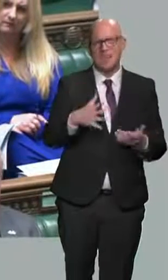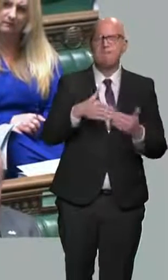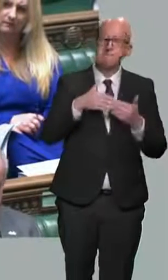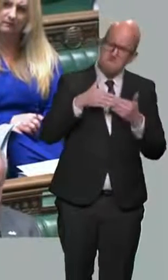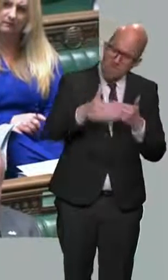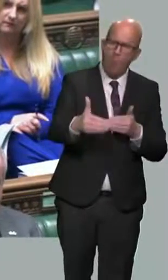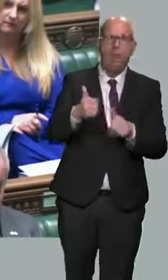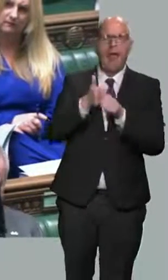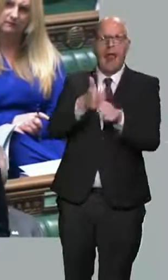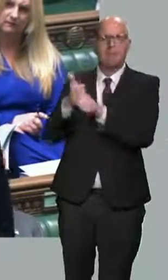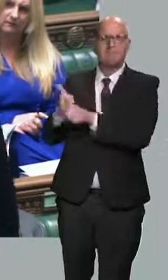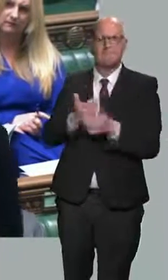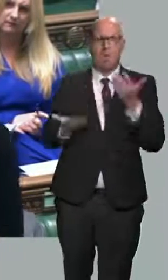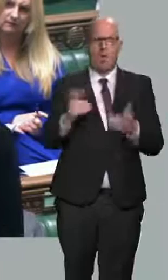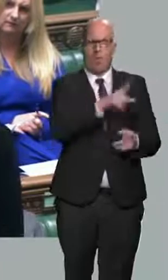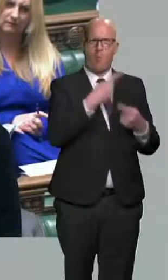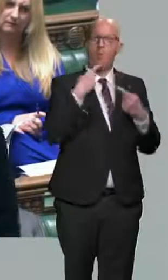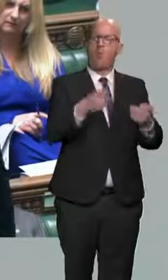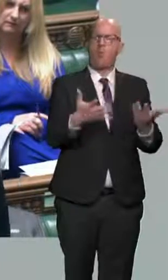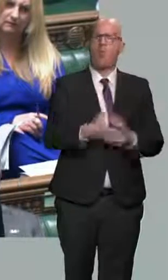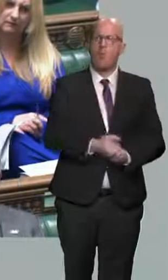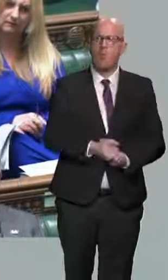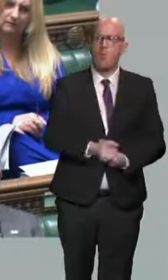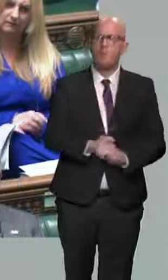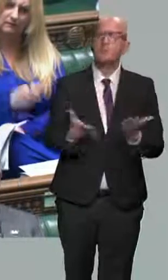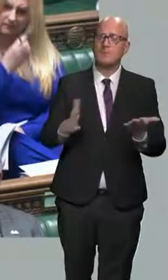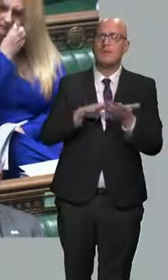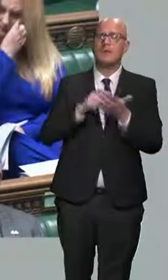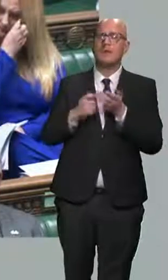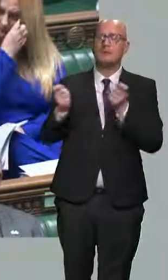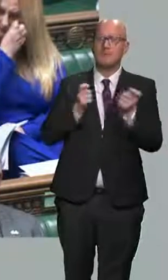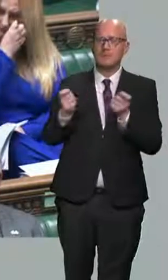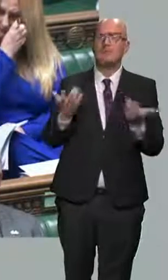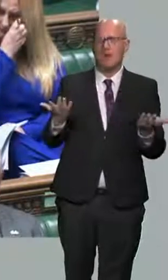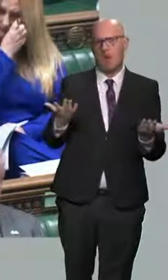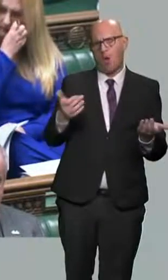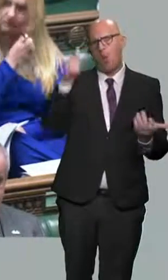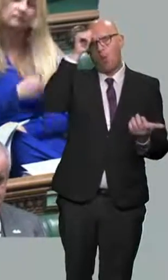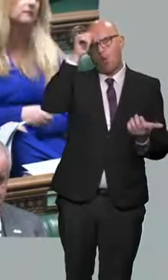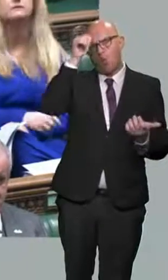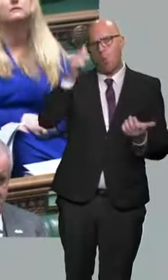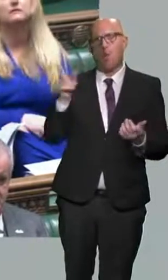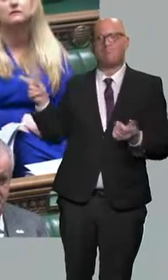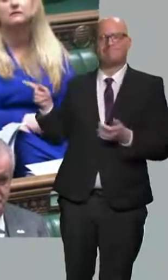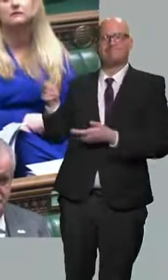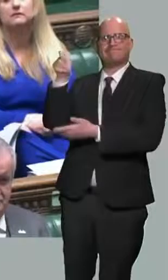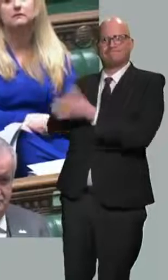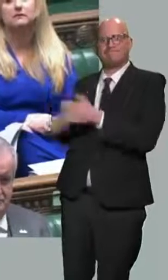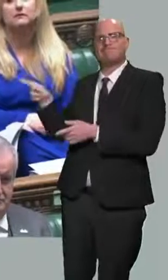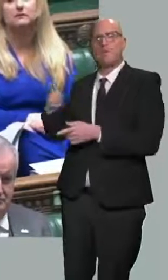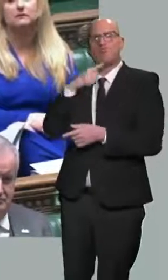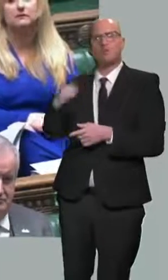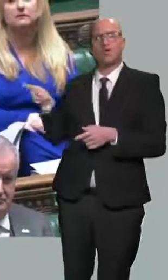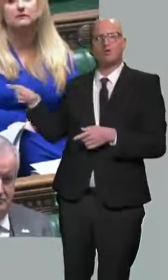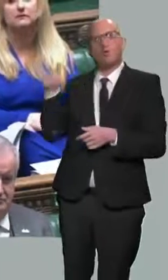more help than that. Mr Speaker, we know that science-sharing Russia is not cost-free, but the Tories cannot